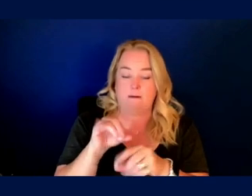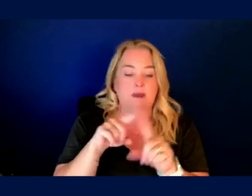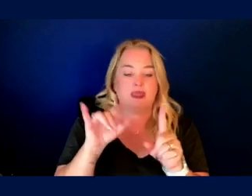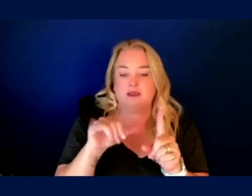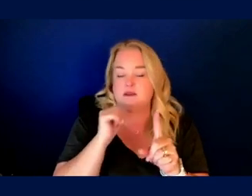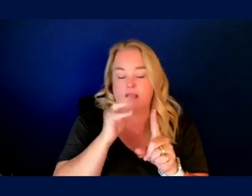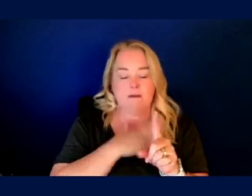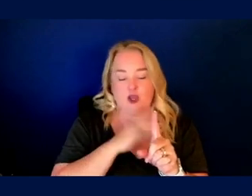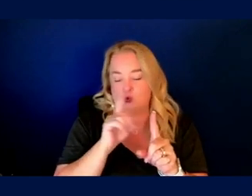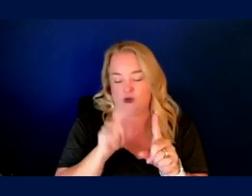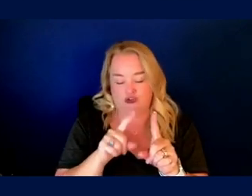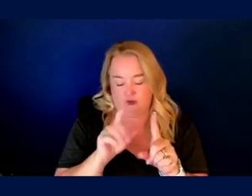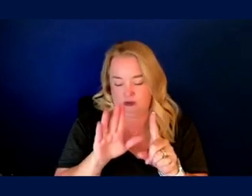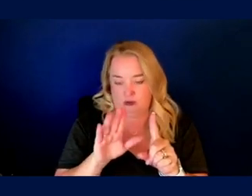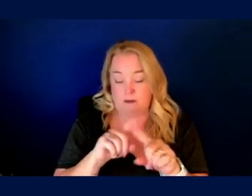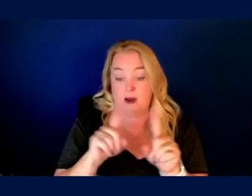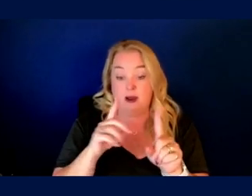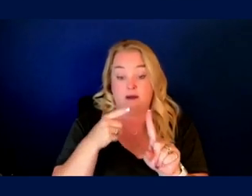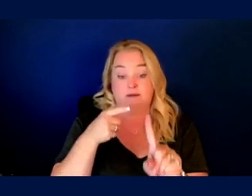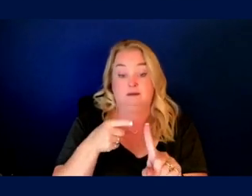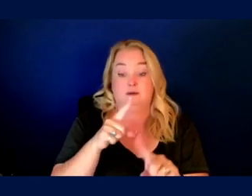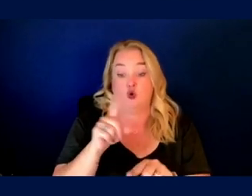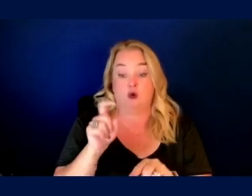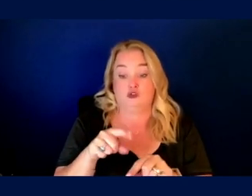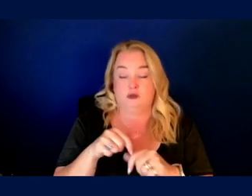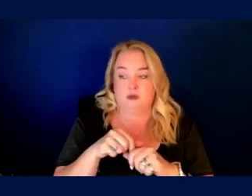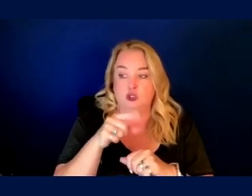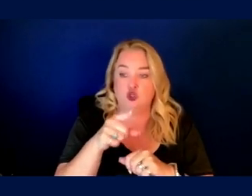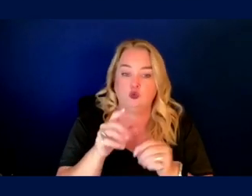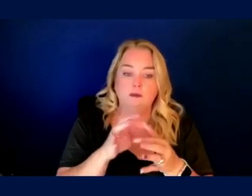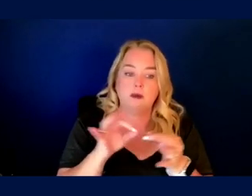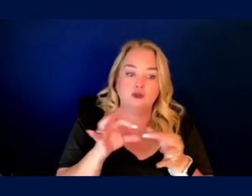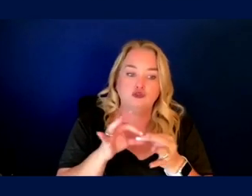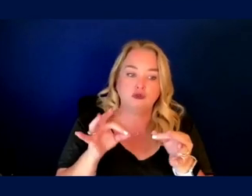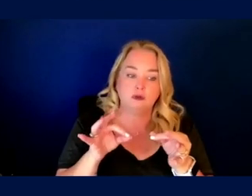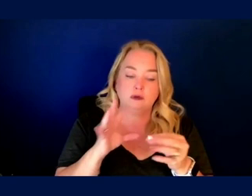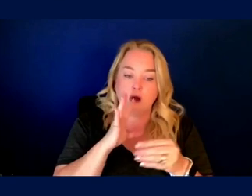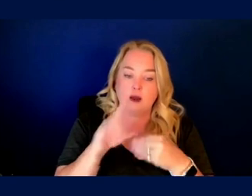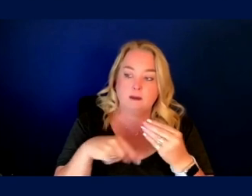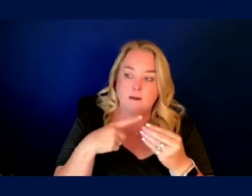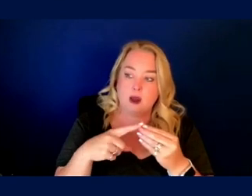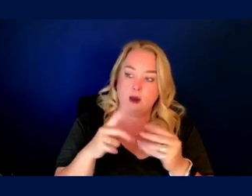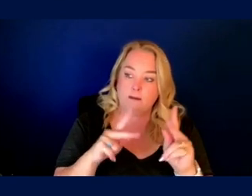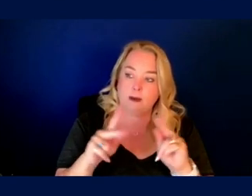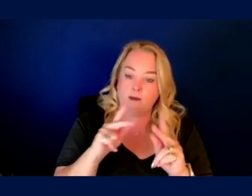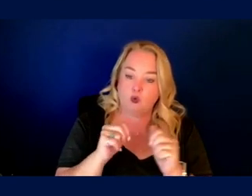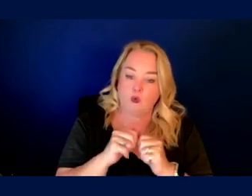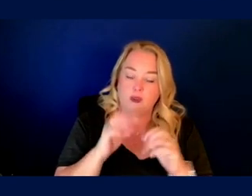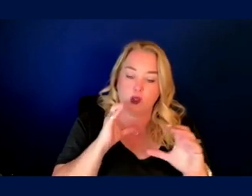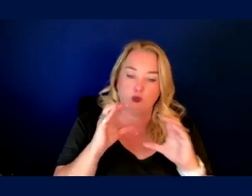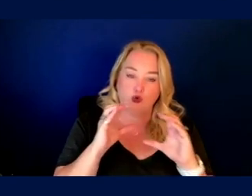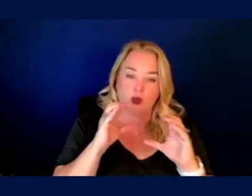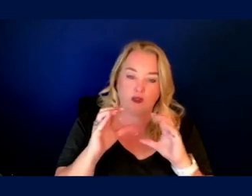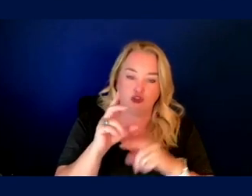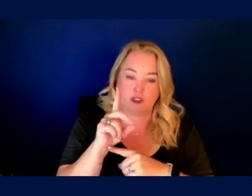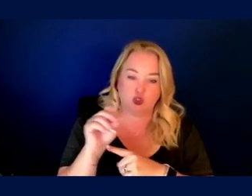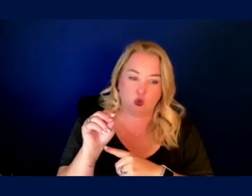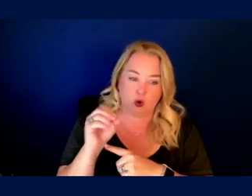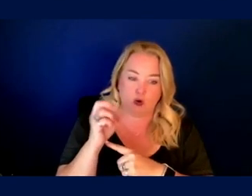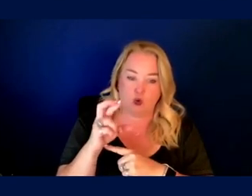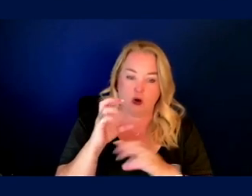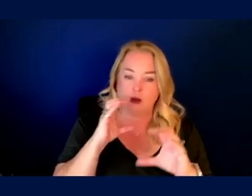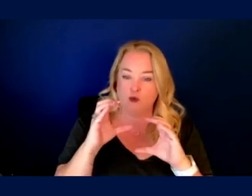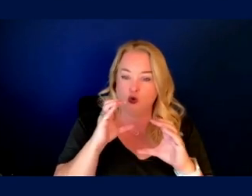That's just a comment. Question I have, were taught, you're also talking about people with communication disorders or